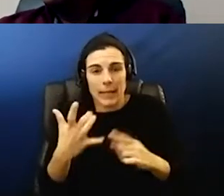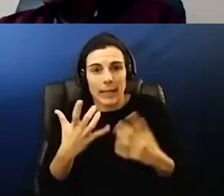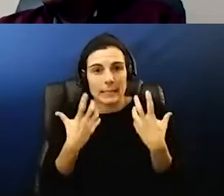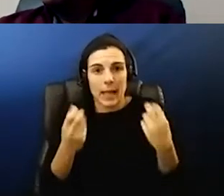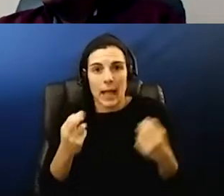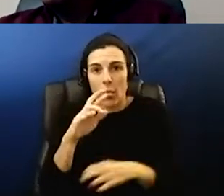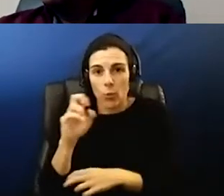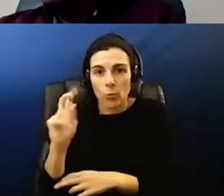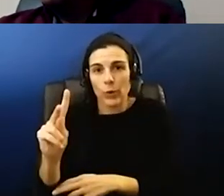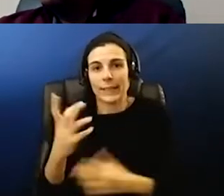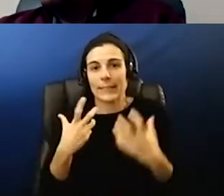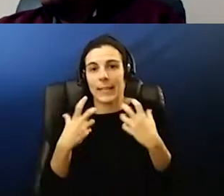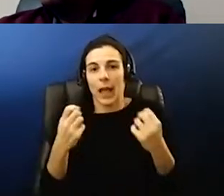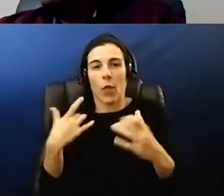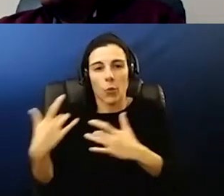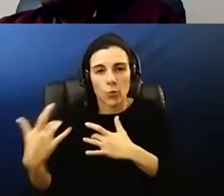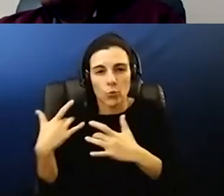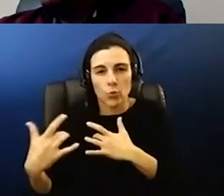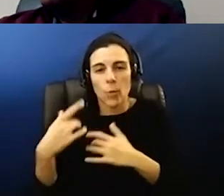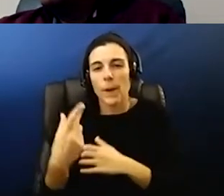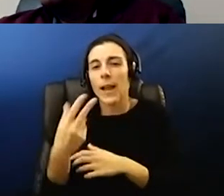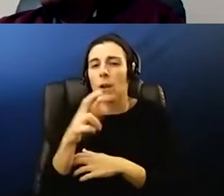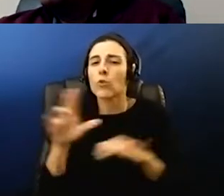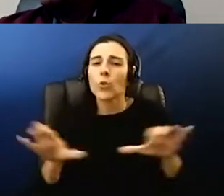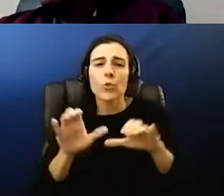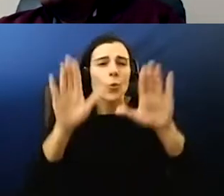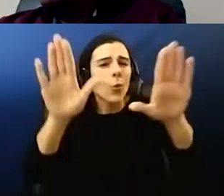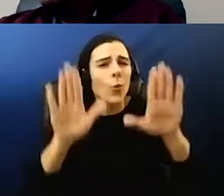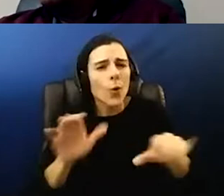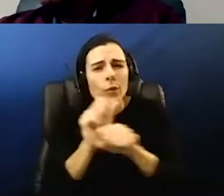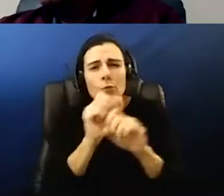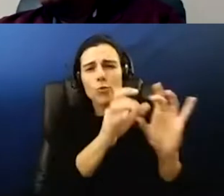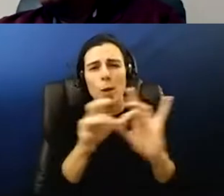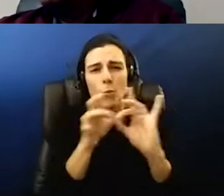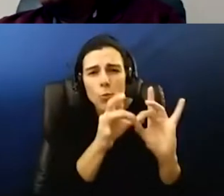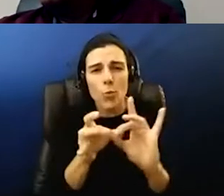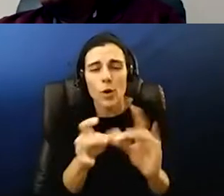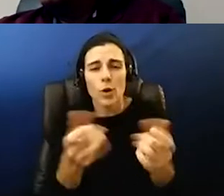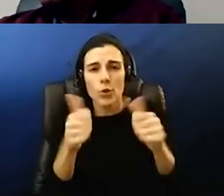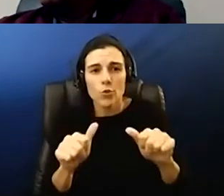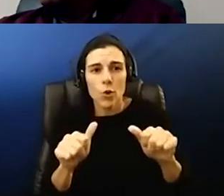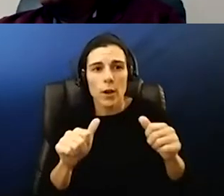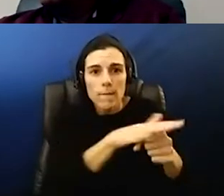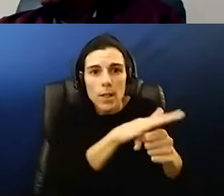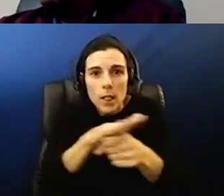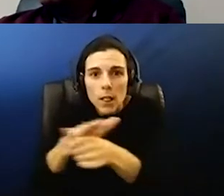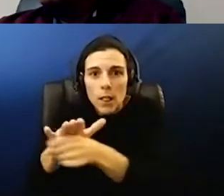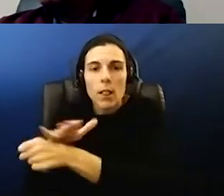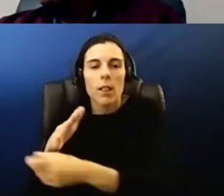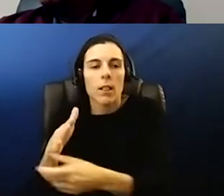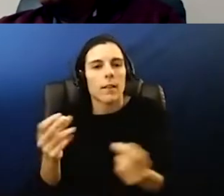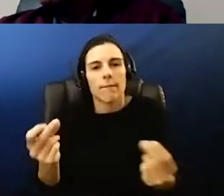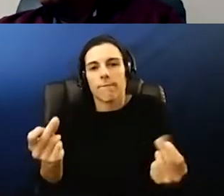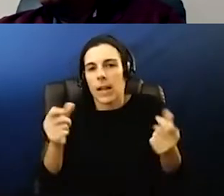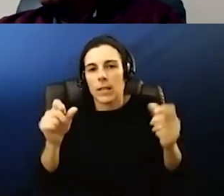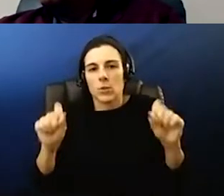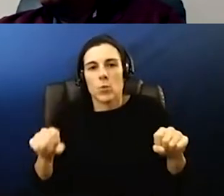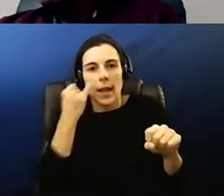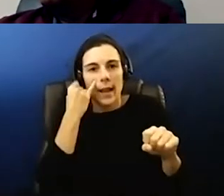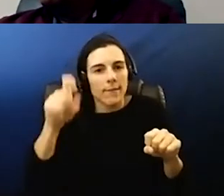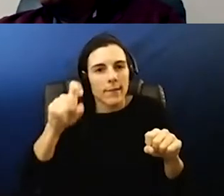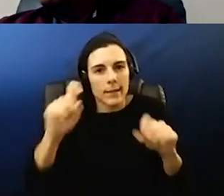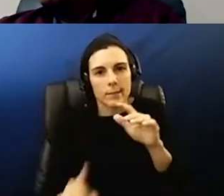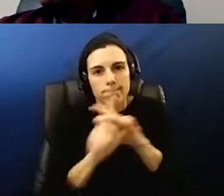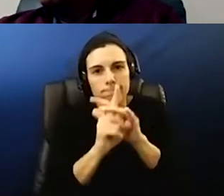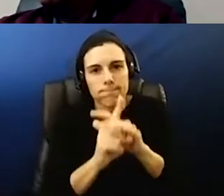as well um but the hr department is doing a wonderful job coordinating trying to fill our substitutes um as fast as we can when those needs arise